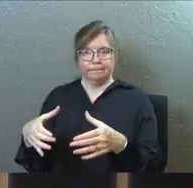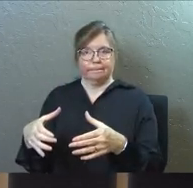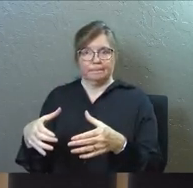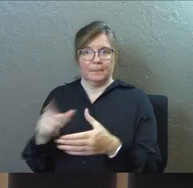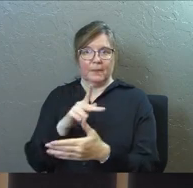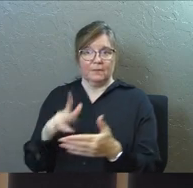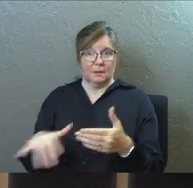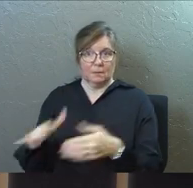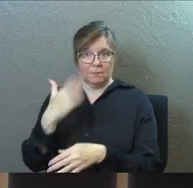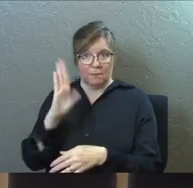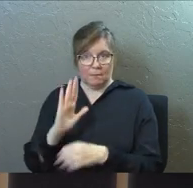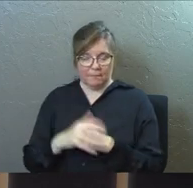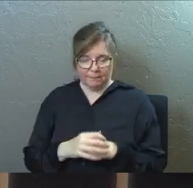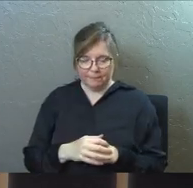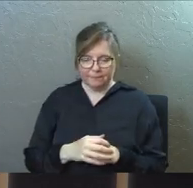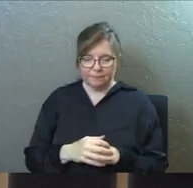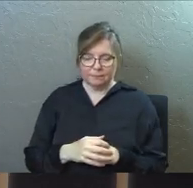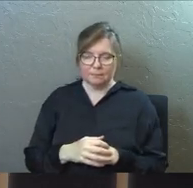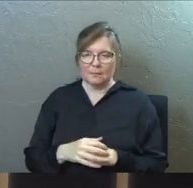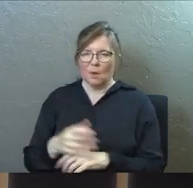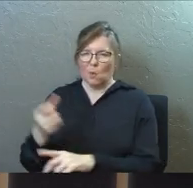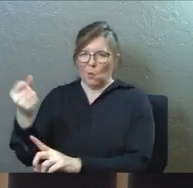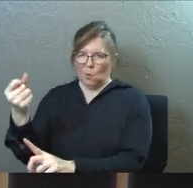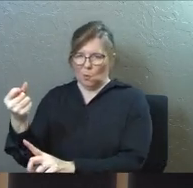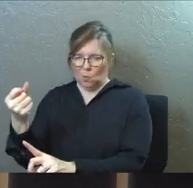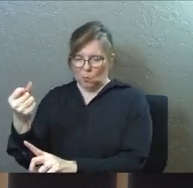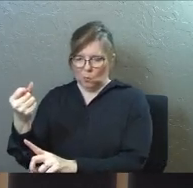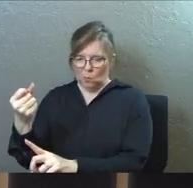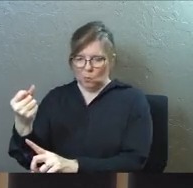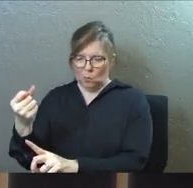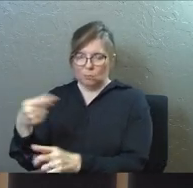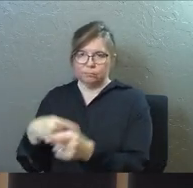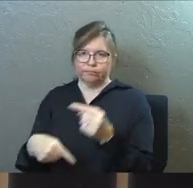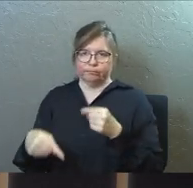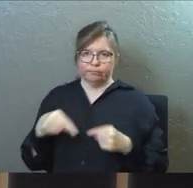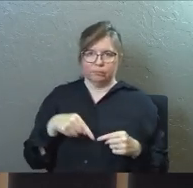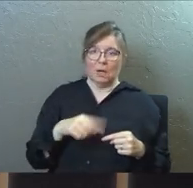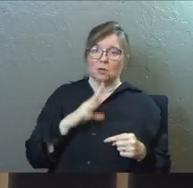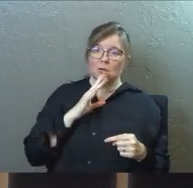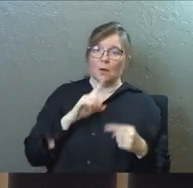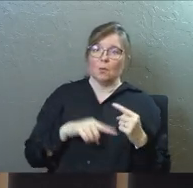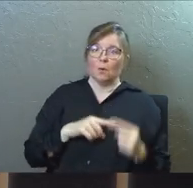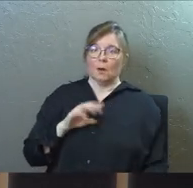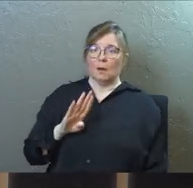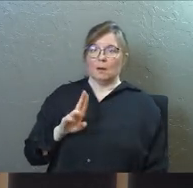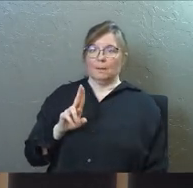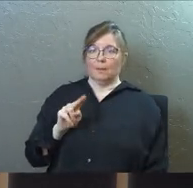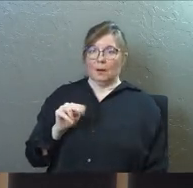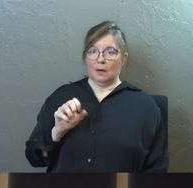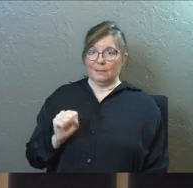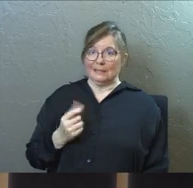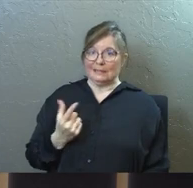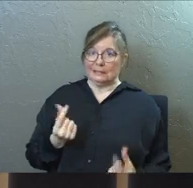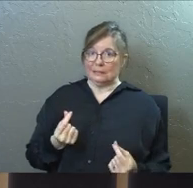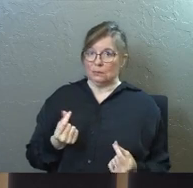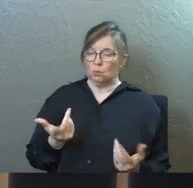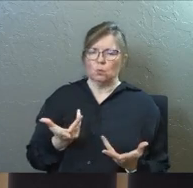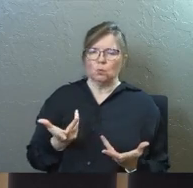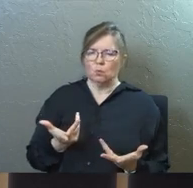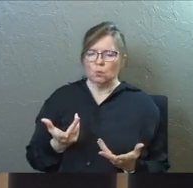Antioch, but before we go any further with that, I just want to talk about what Barnabas has done here,